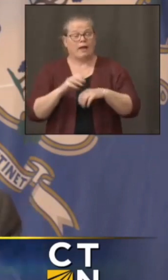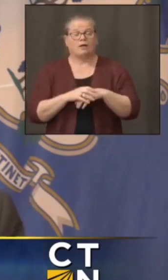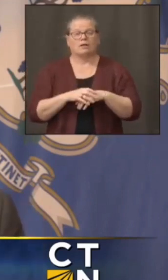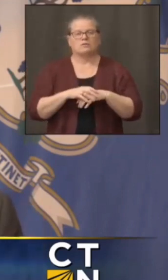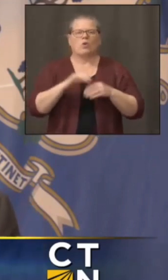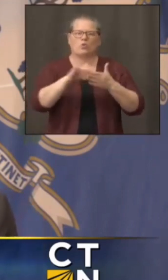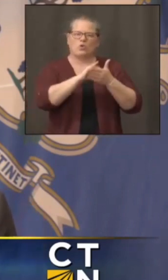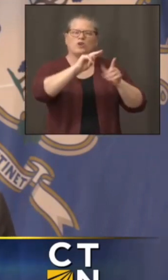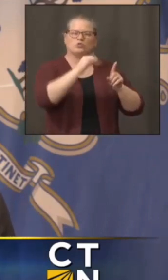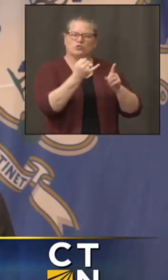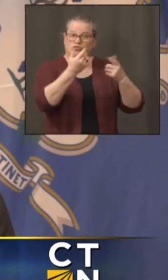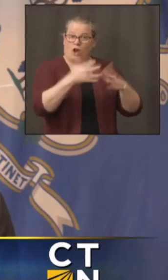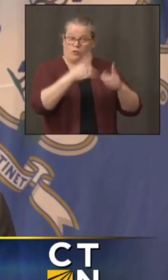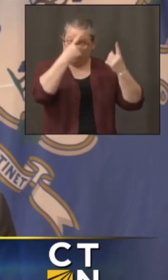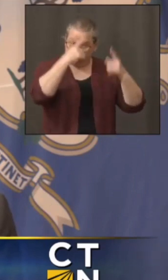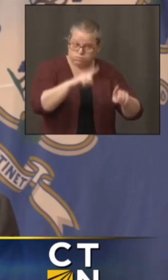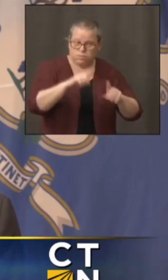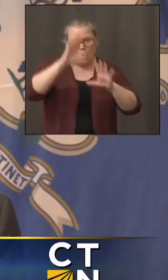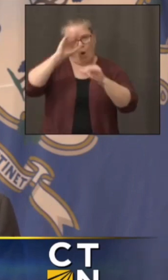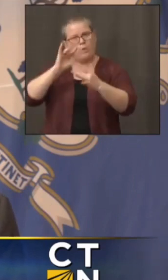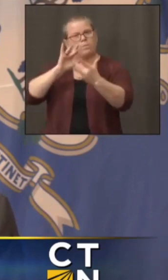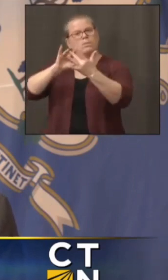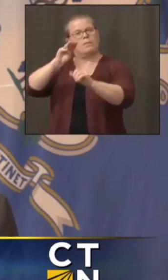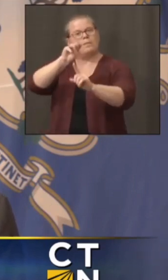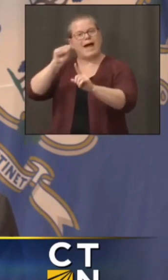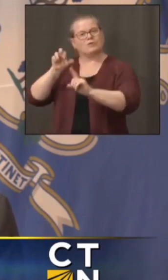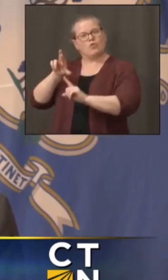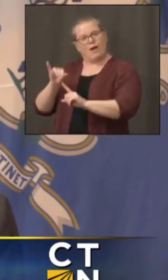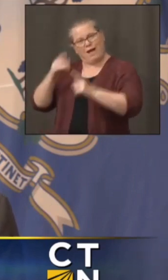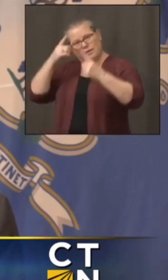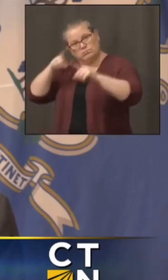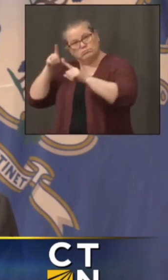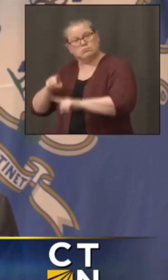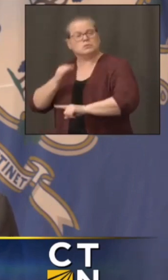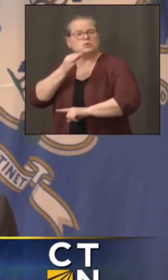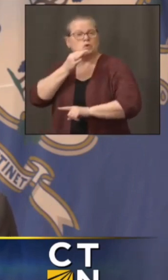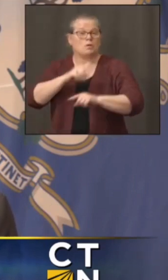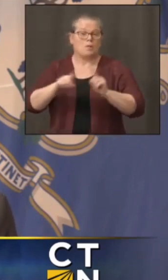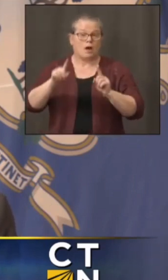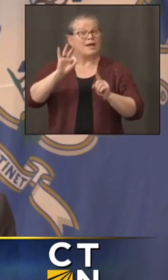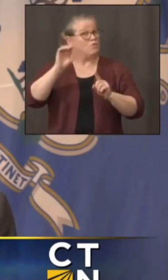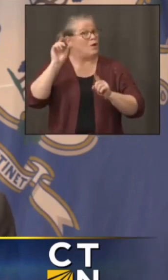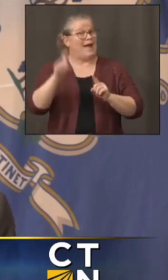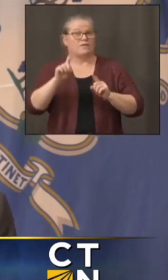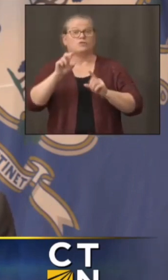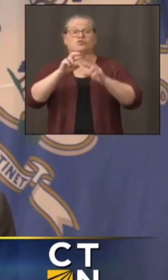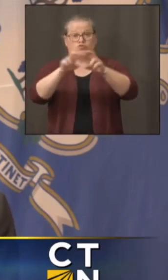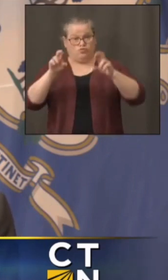about what we have to do in terms of um a response to covet if we have to do a unified response